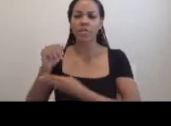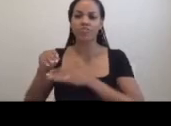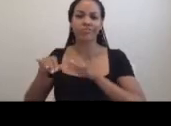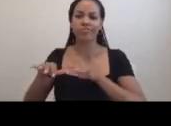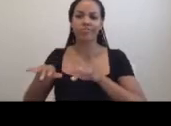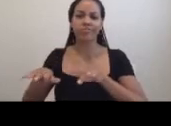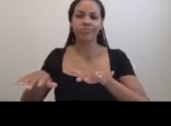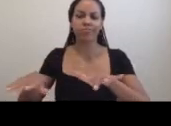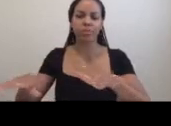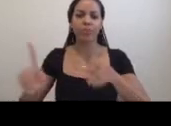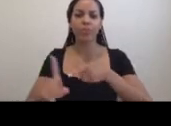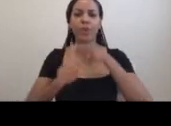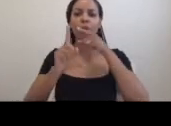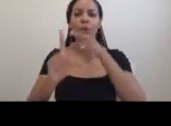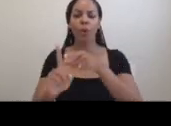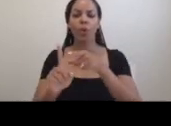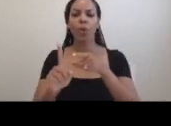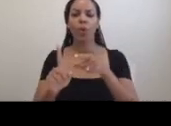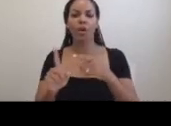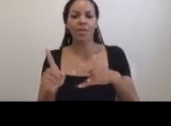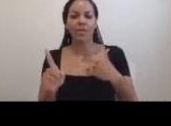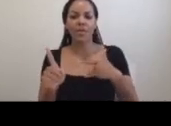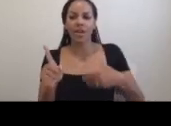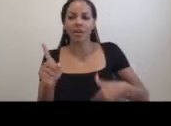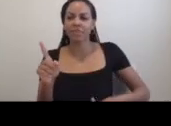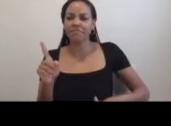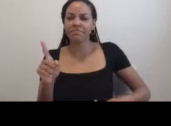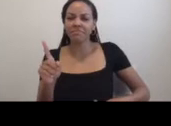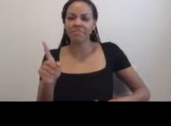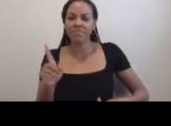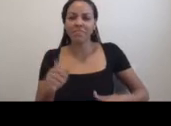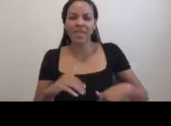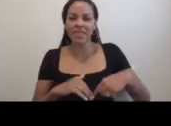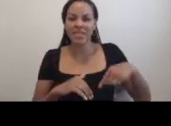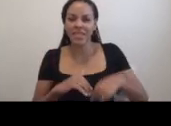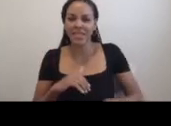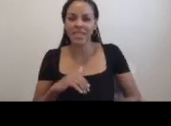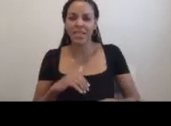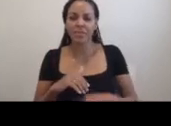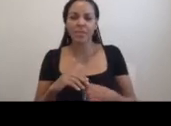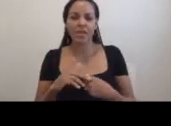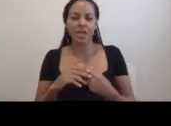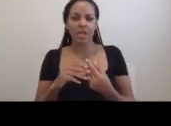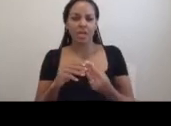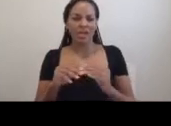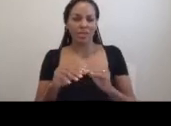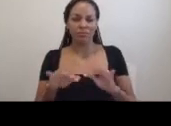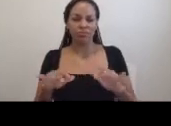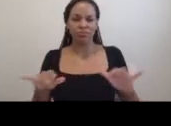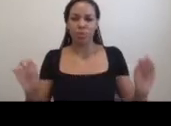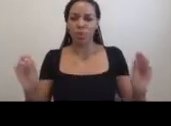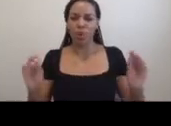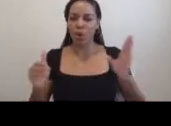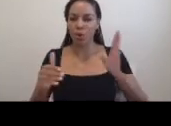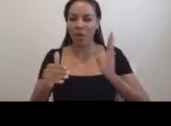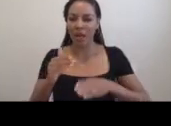quote, feel in the gut the immensities and endlessness to gather up